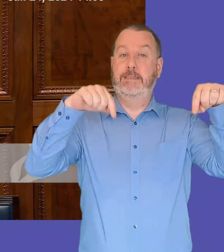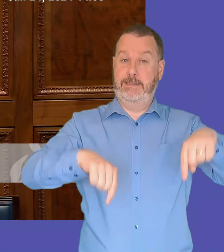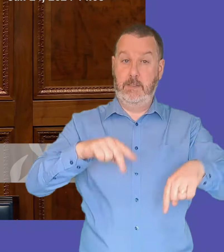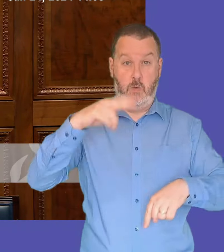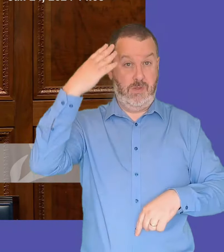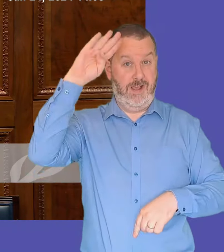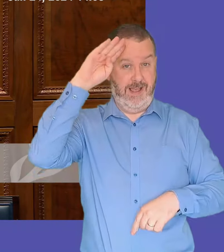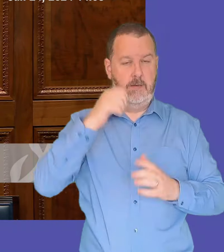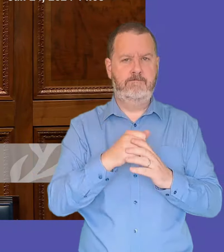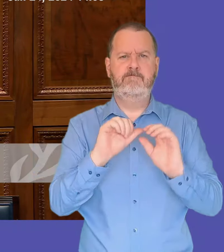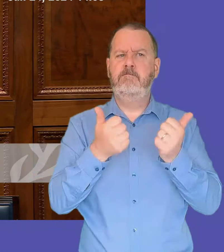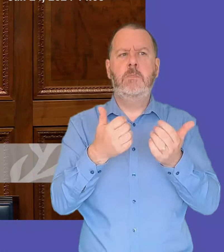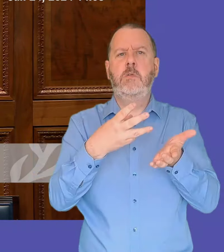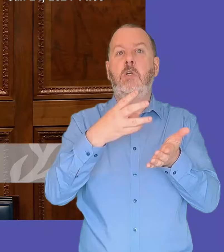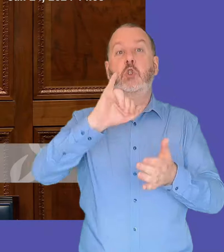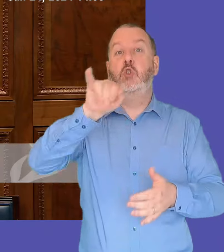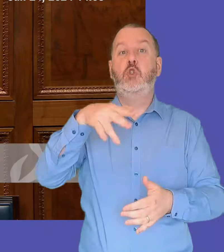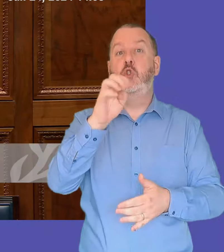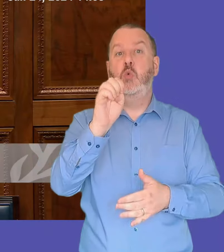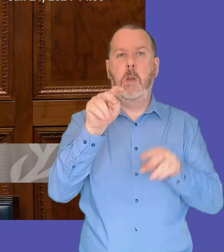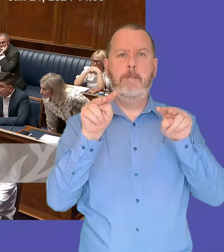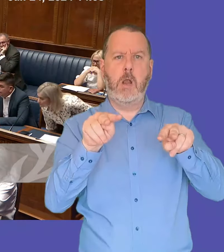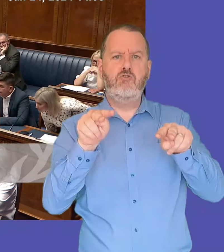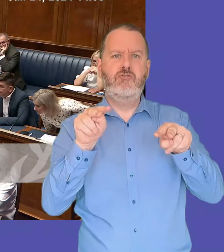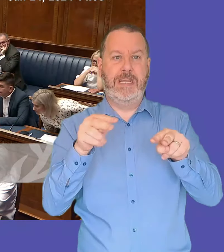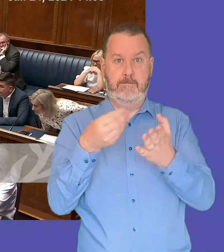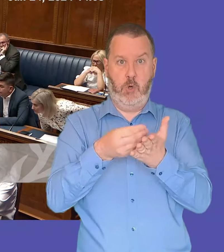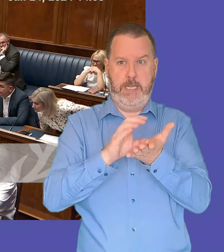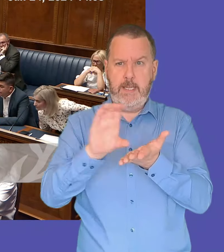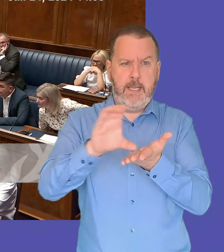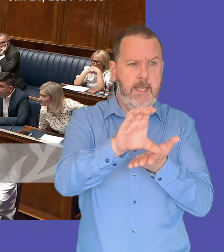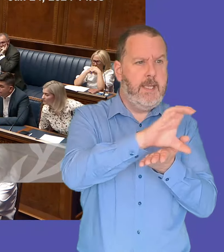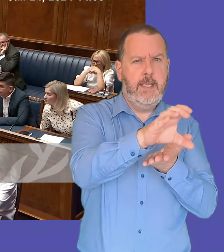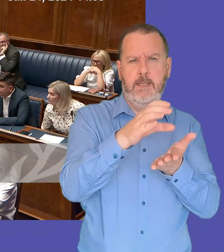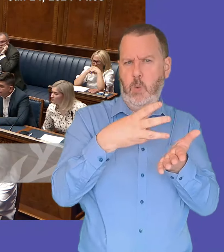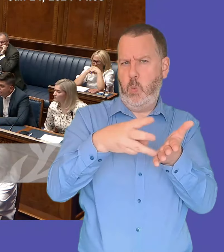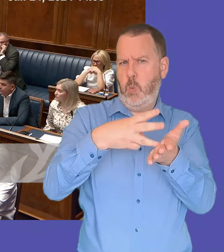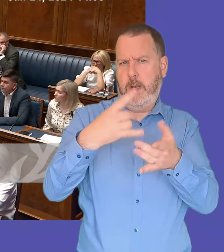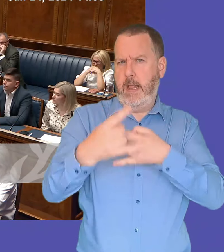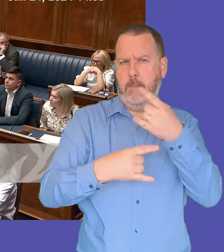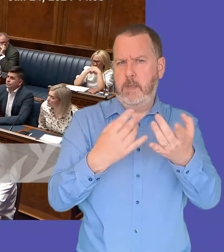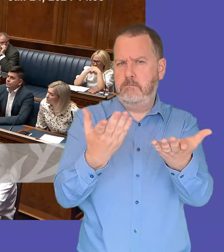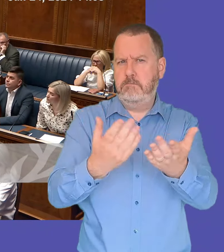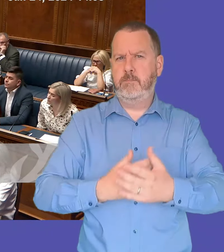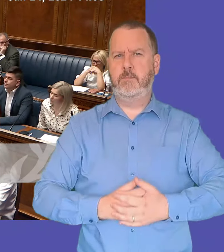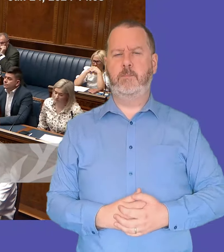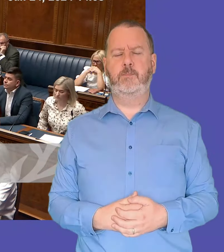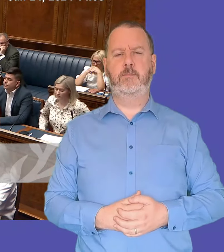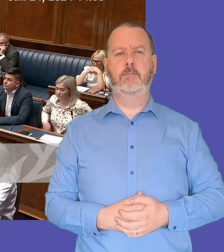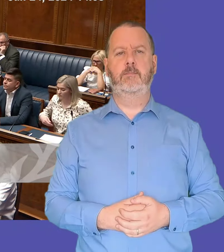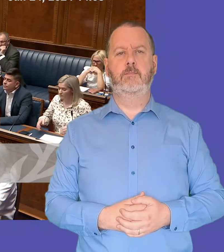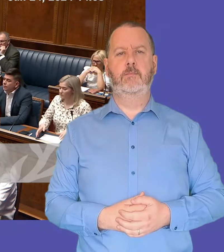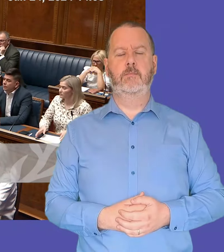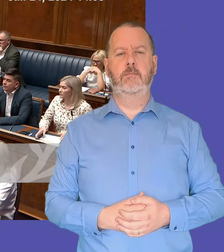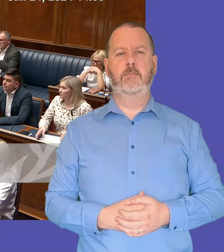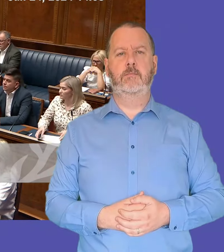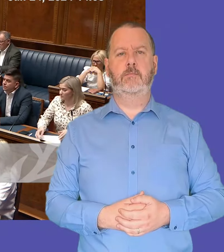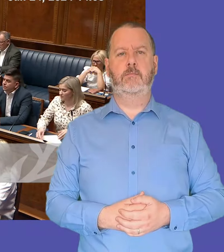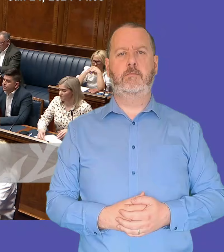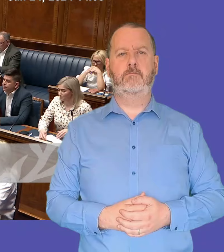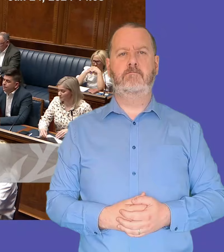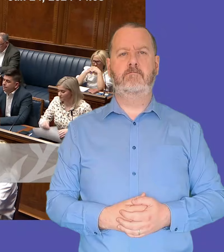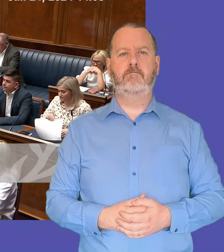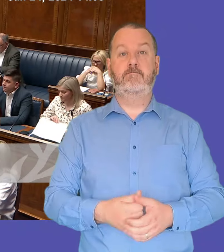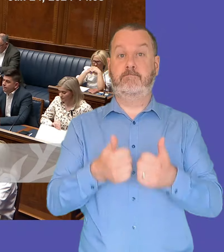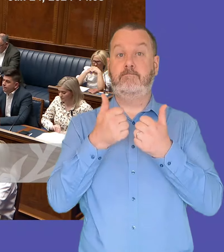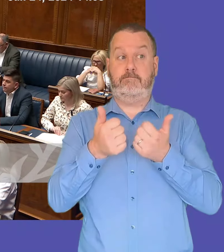when june monitoring allocations will be made first minister yes thank you to the member um and i understand that our finance